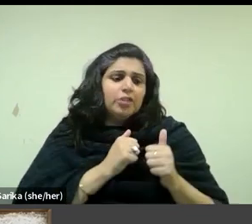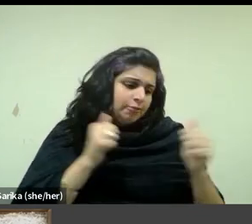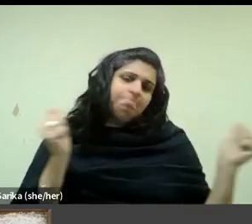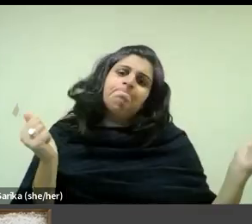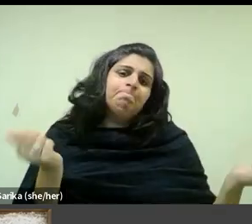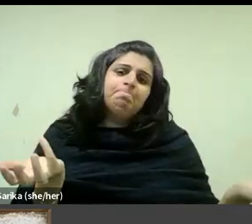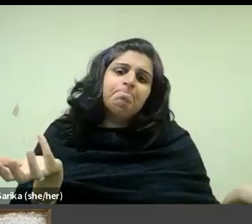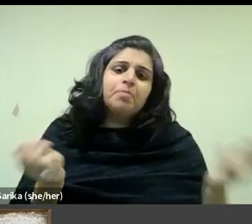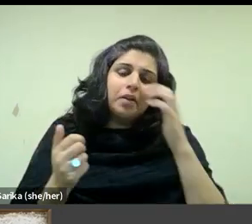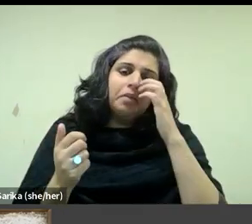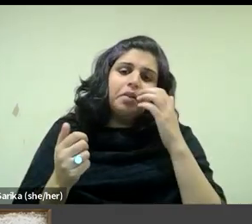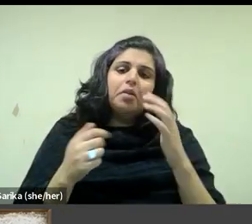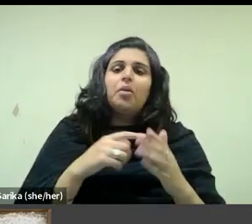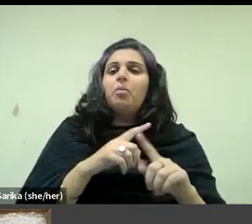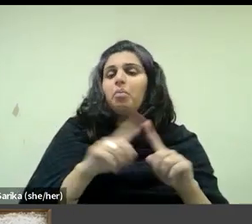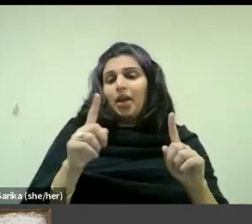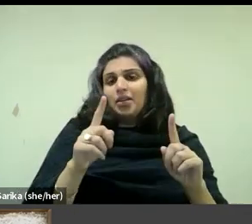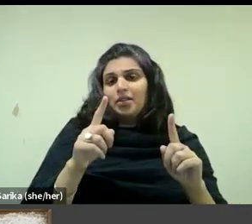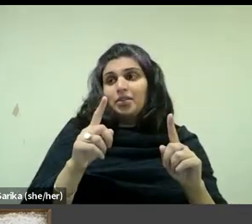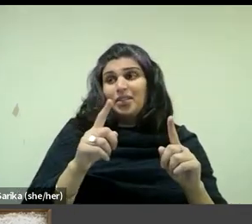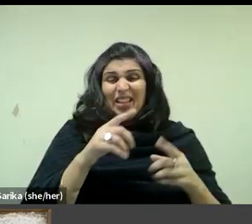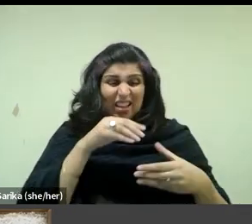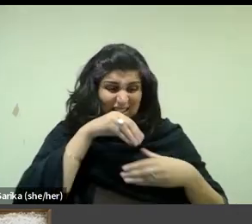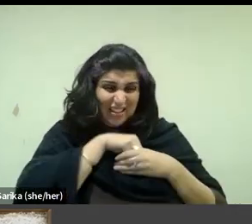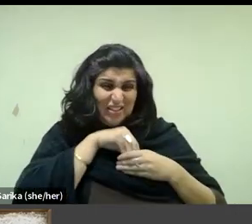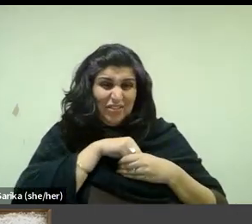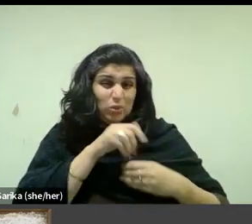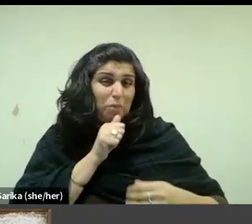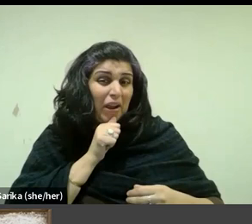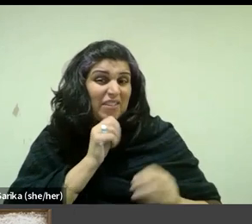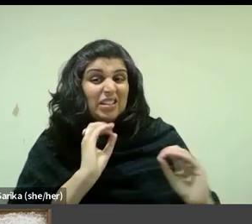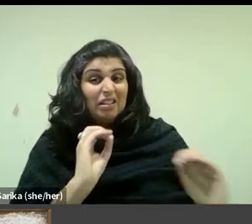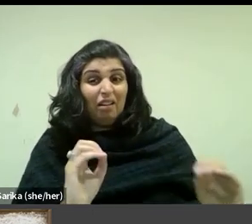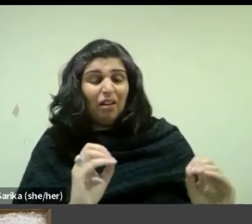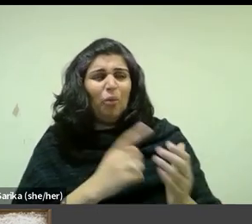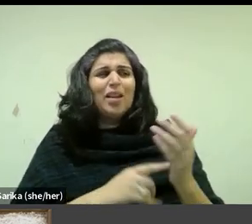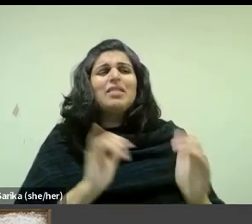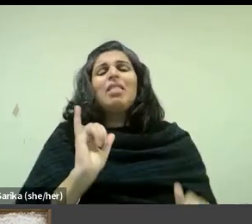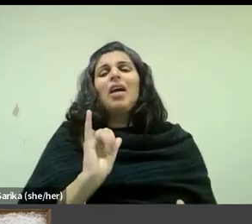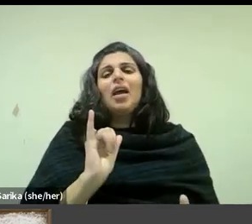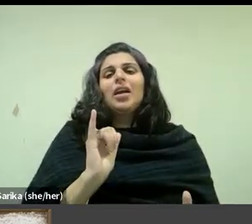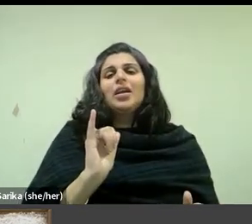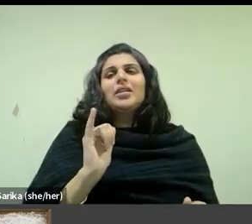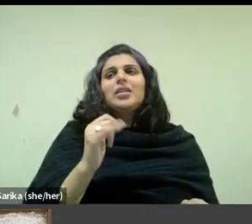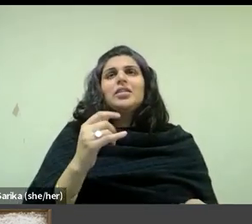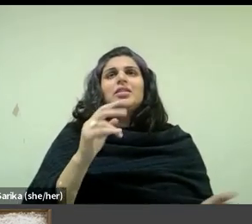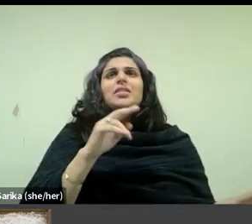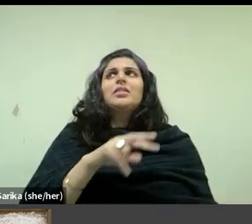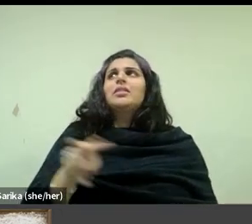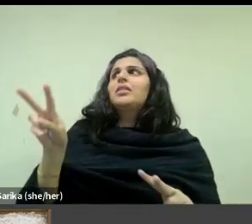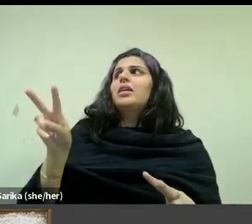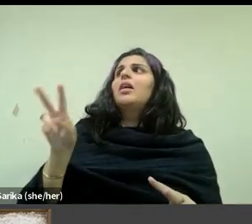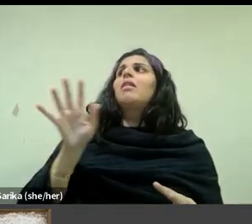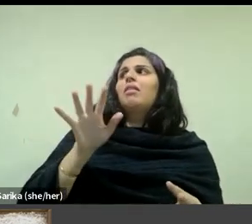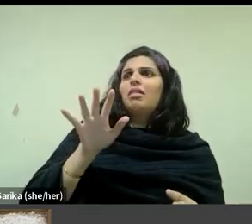But at what cost to individual privacy? What was it like to have one's sleeping face or experience of